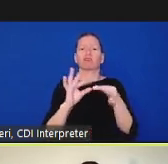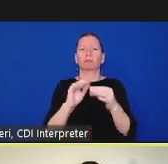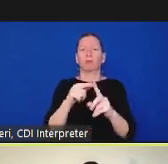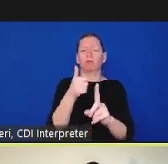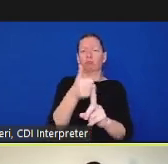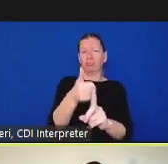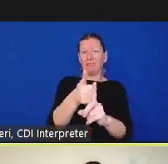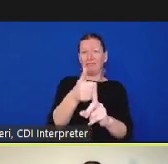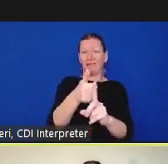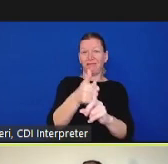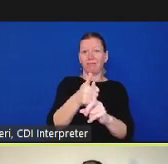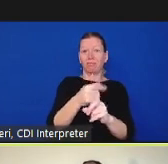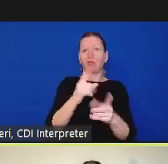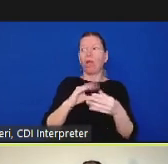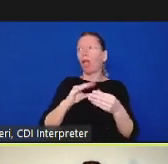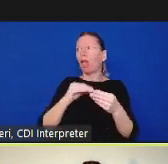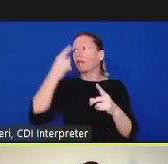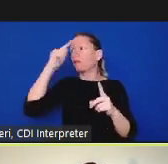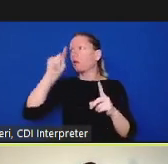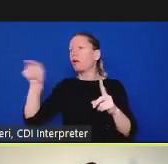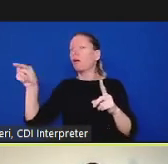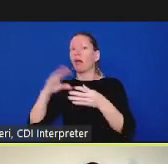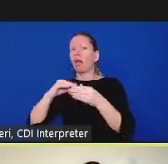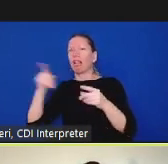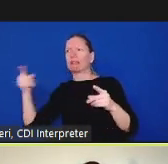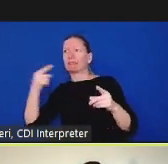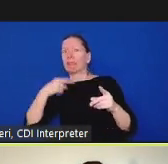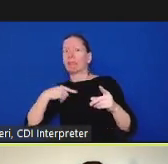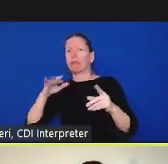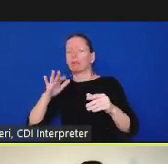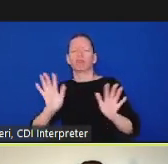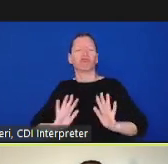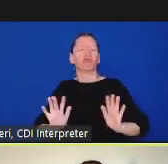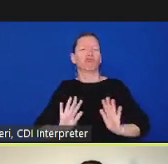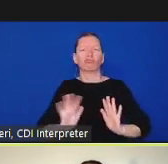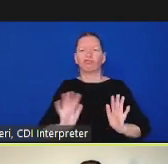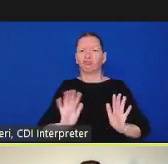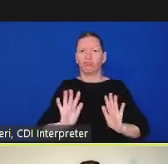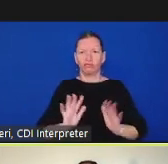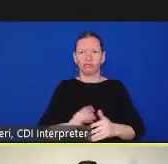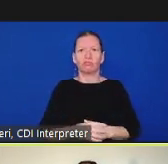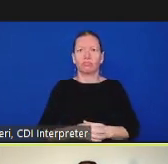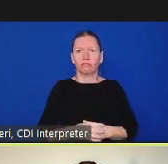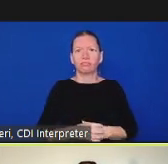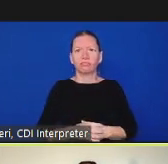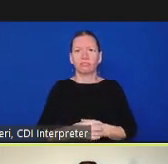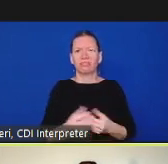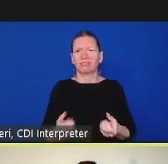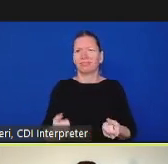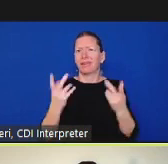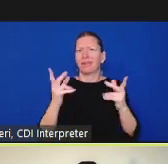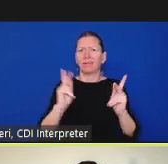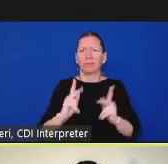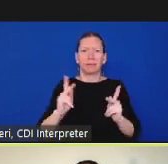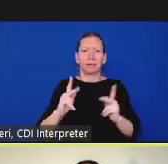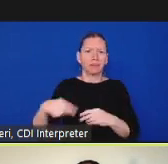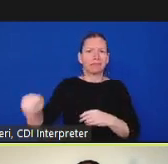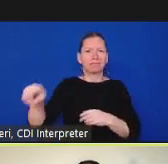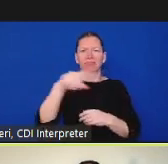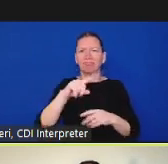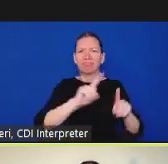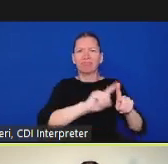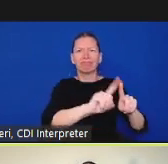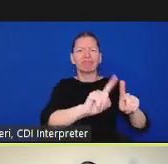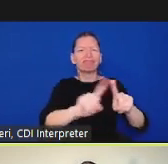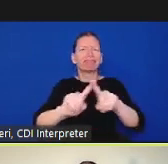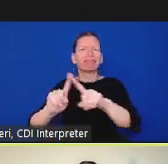people whose voices are not often heard who may feel less free to speak um we feel that they haven't been